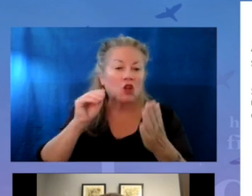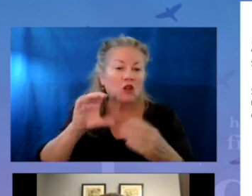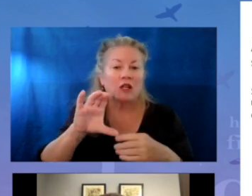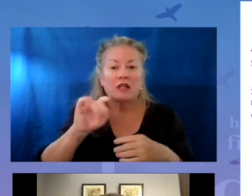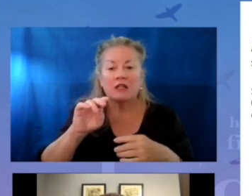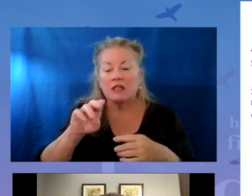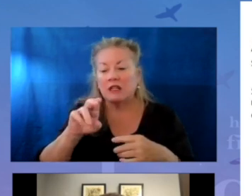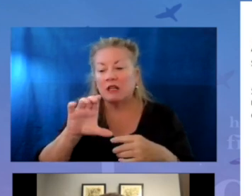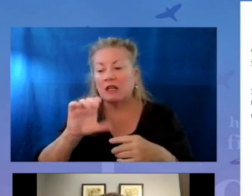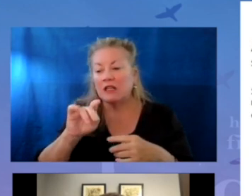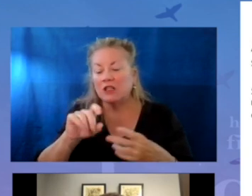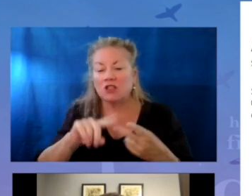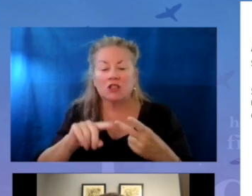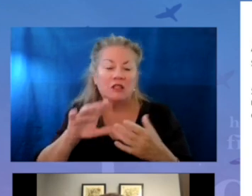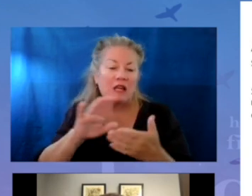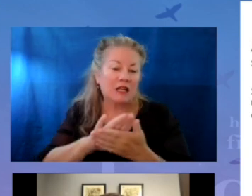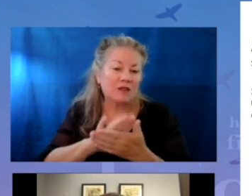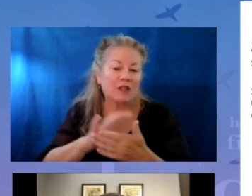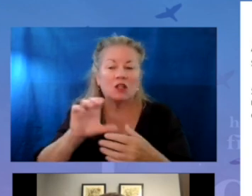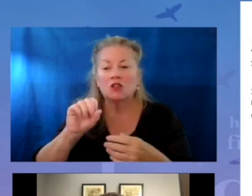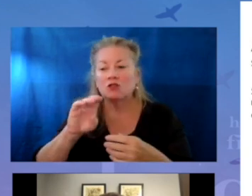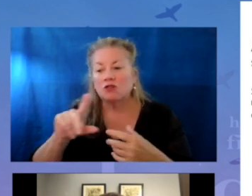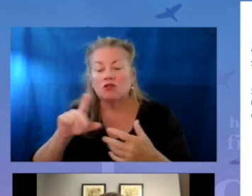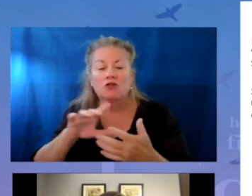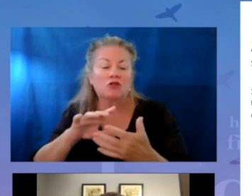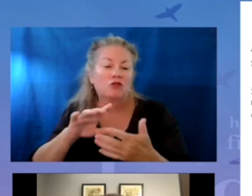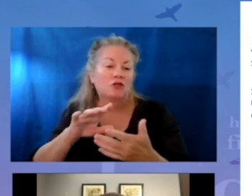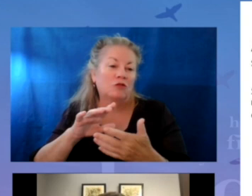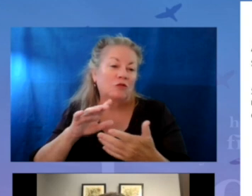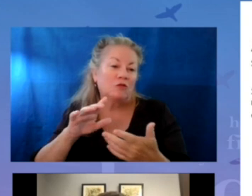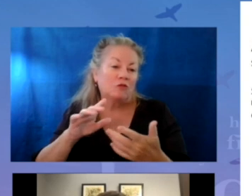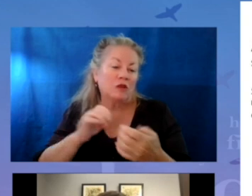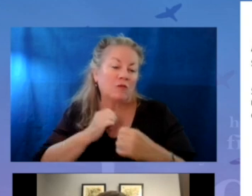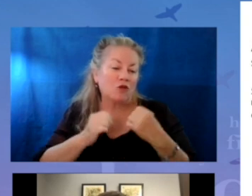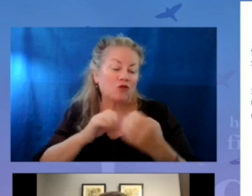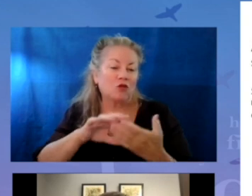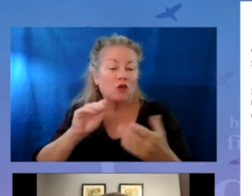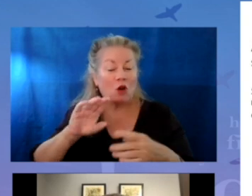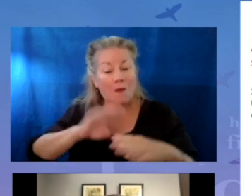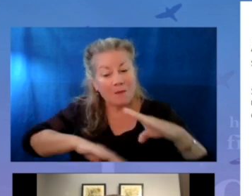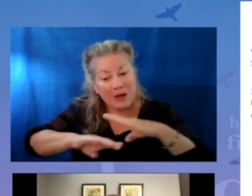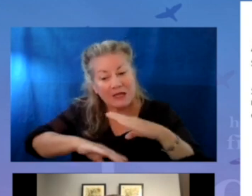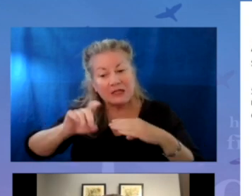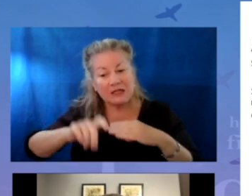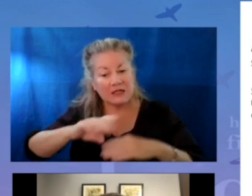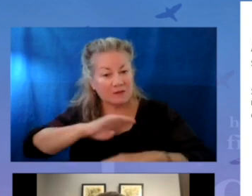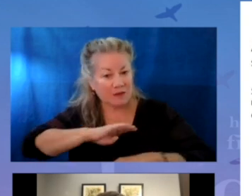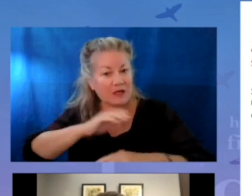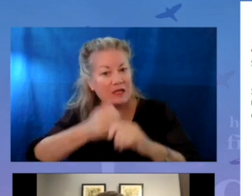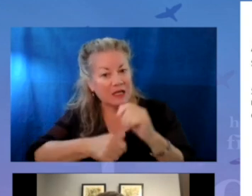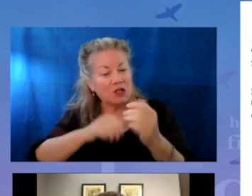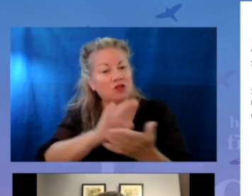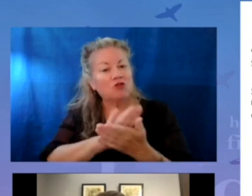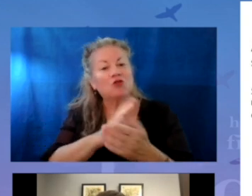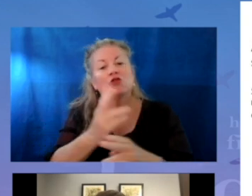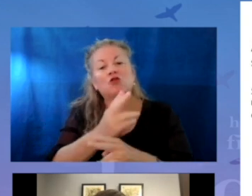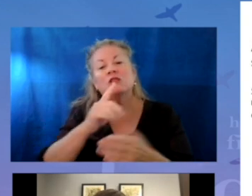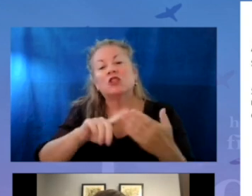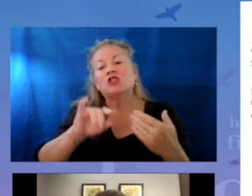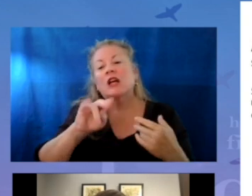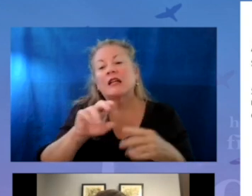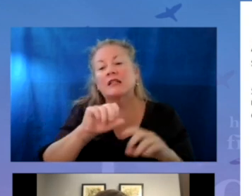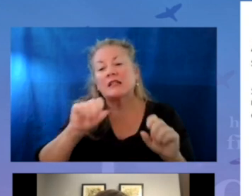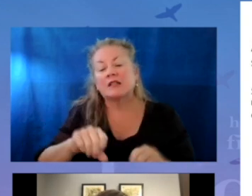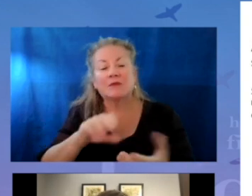the learning conditions, the academics, the social-emotional learning, and even our basic needs being met. And with each school using this